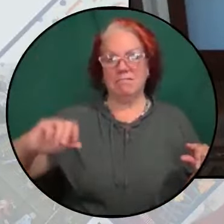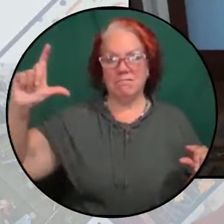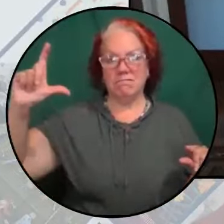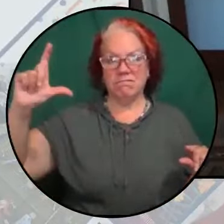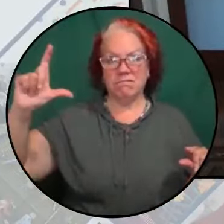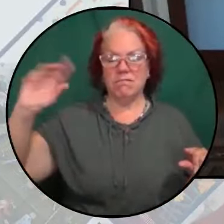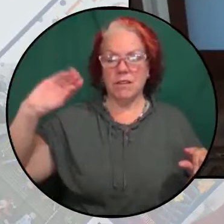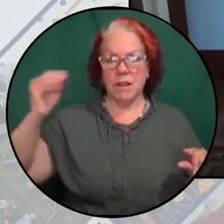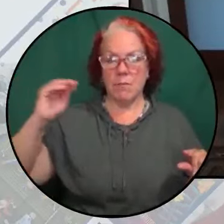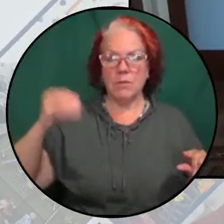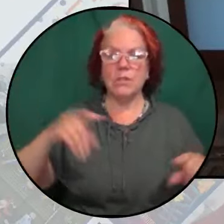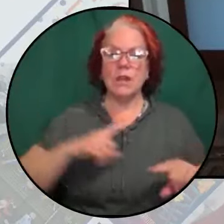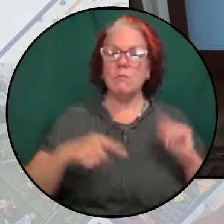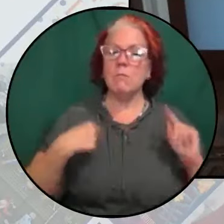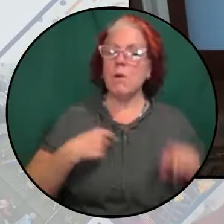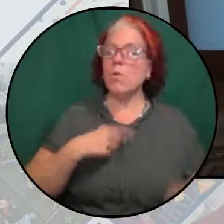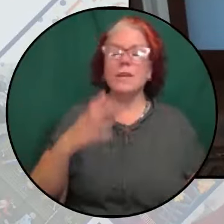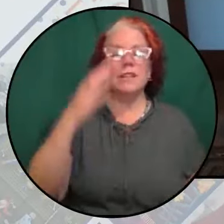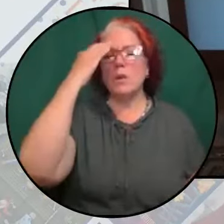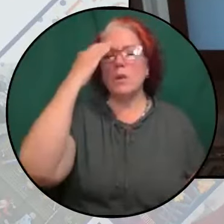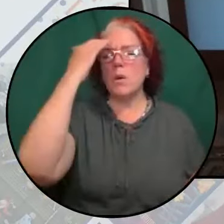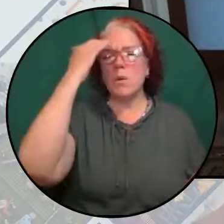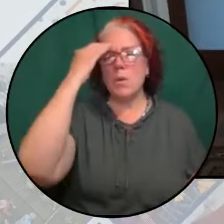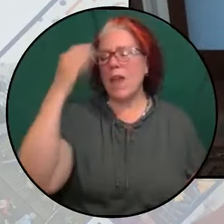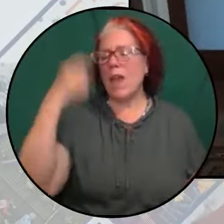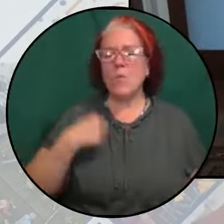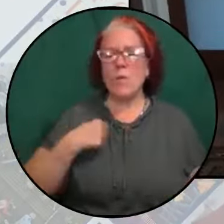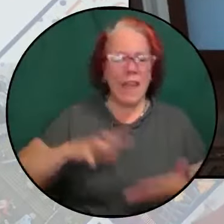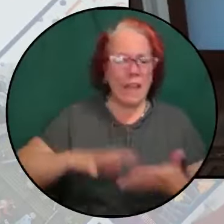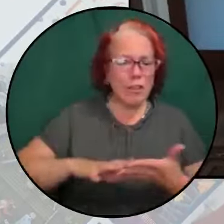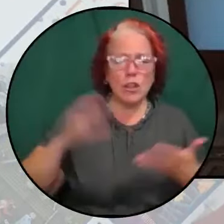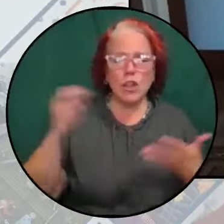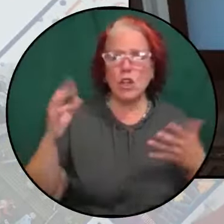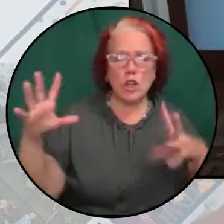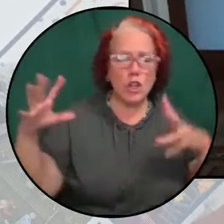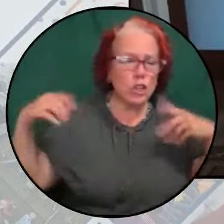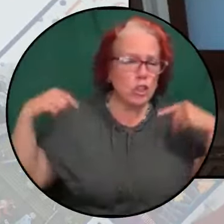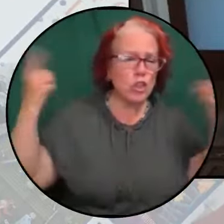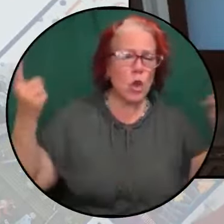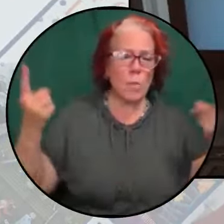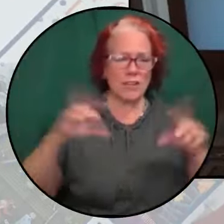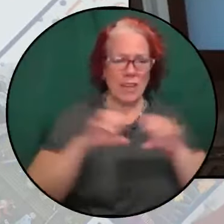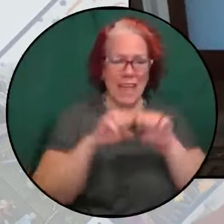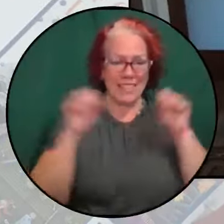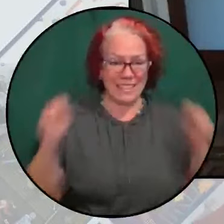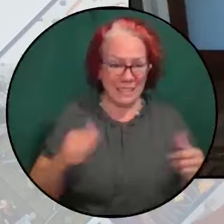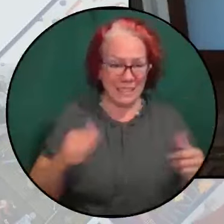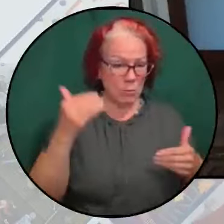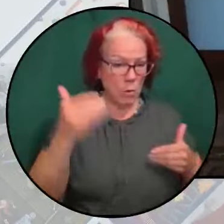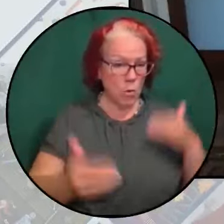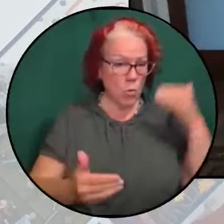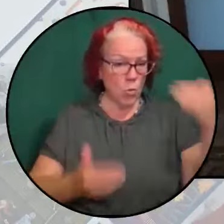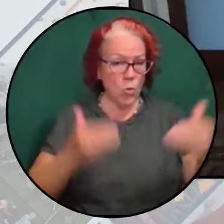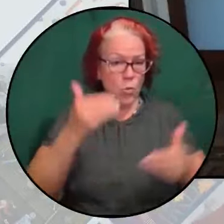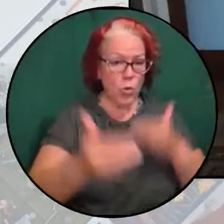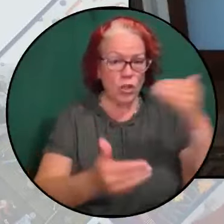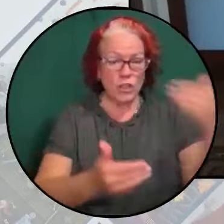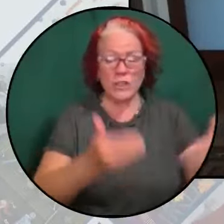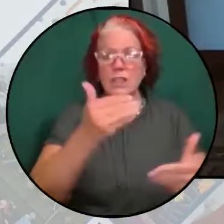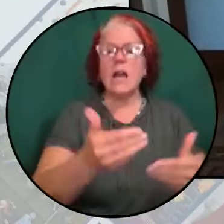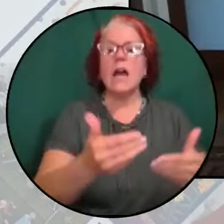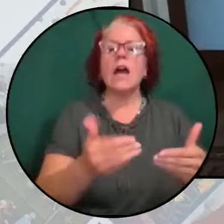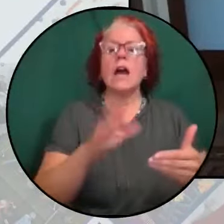and we have learned so much about the way the system works precisely by looking